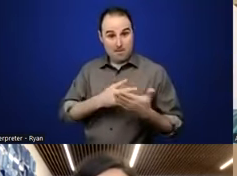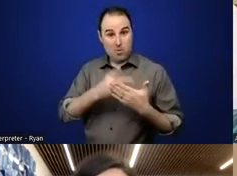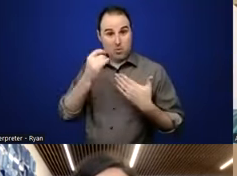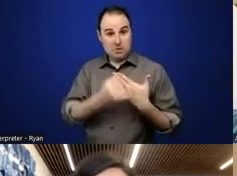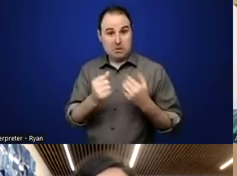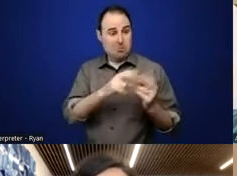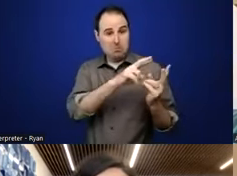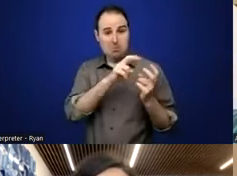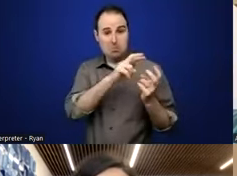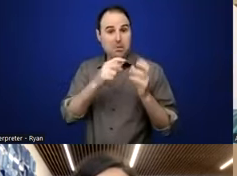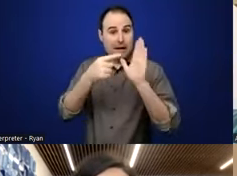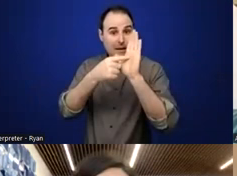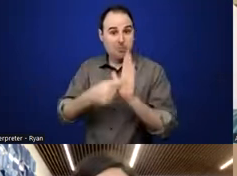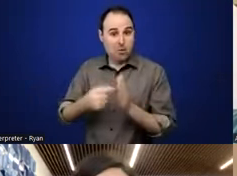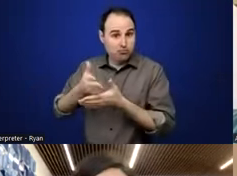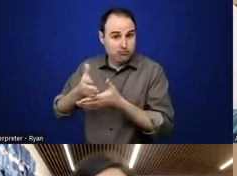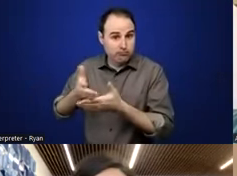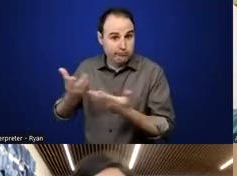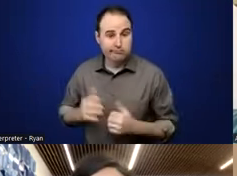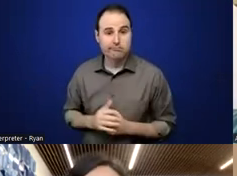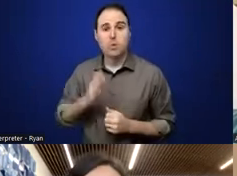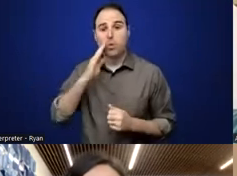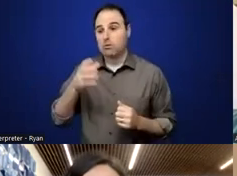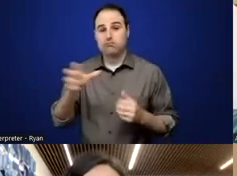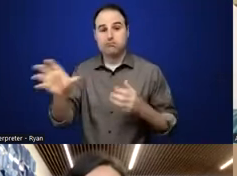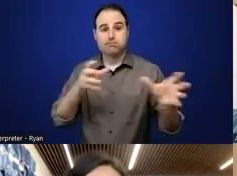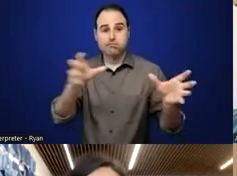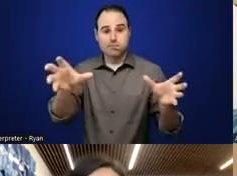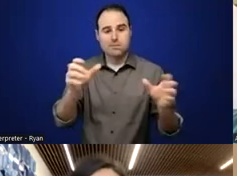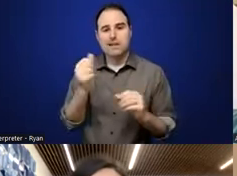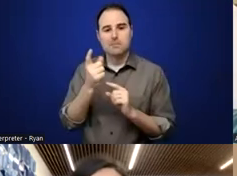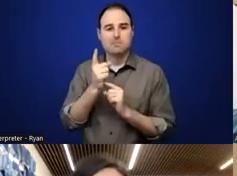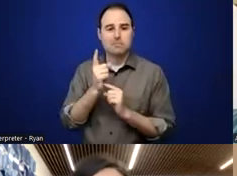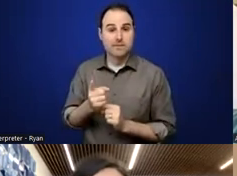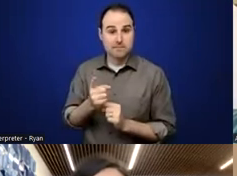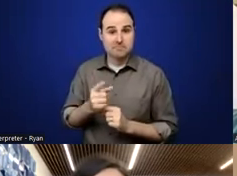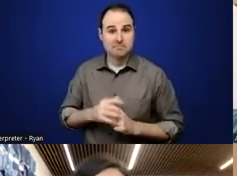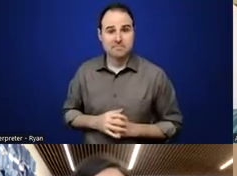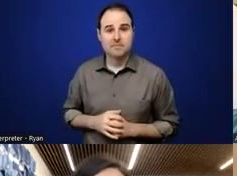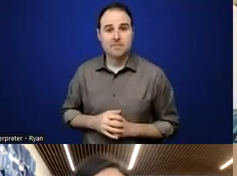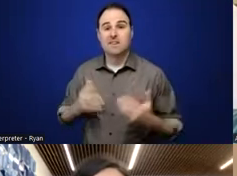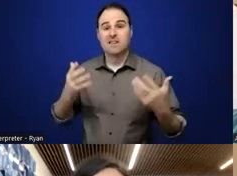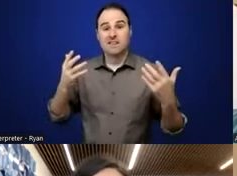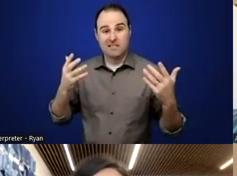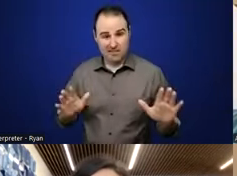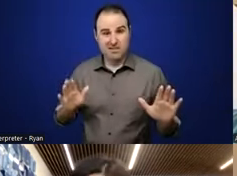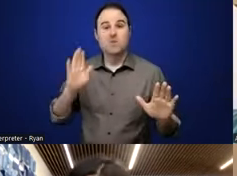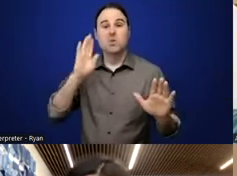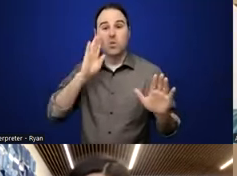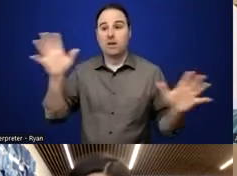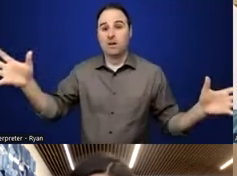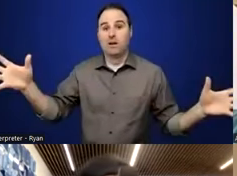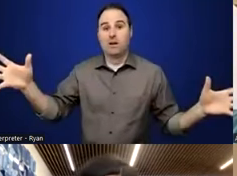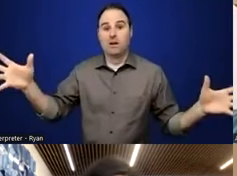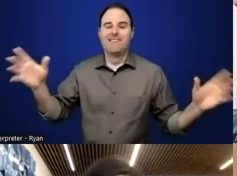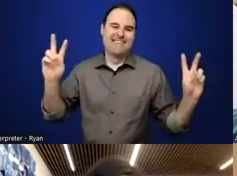I'll put you the we'll do breakout rooms for about 10 minutes. And then what I'm going to do is then I'll invite everybody, I say invite everybody,